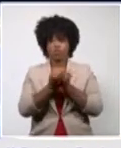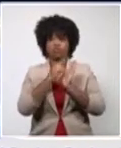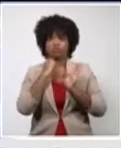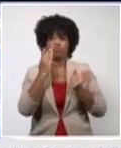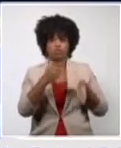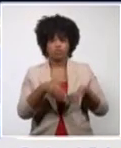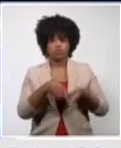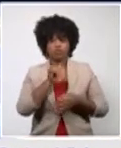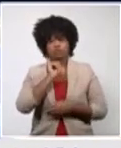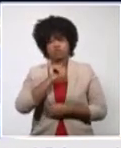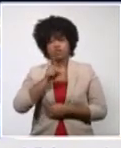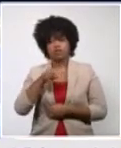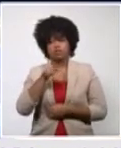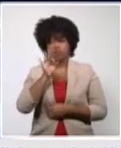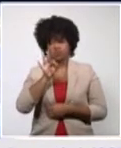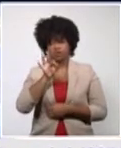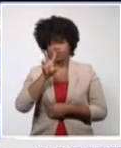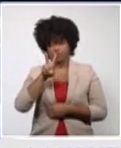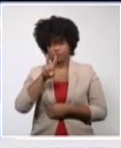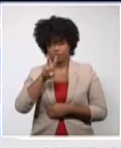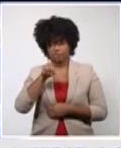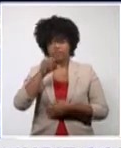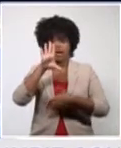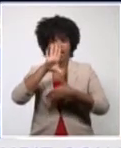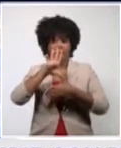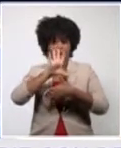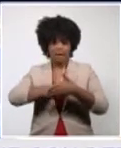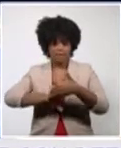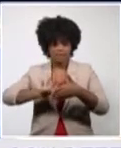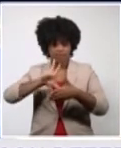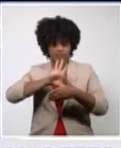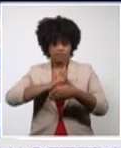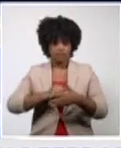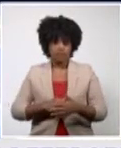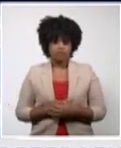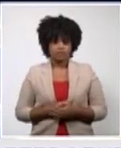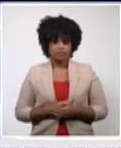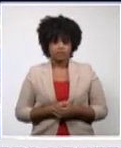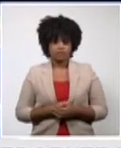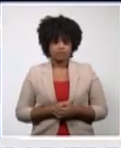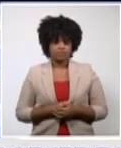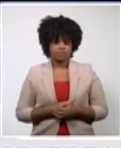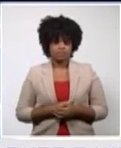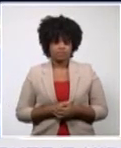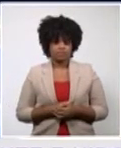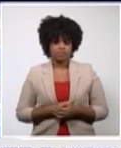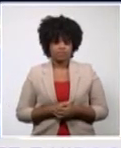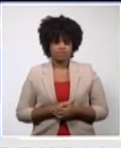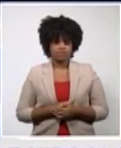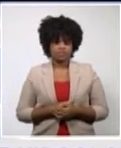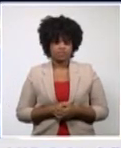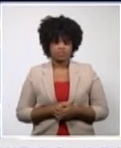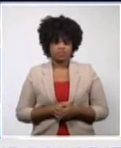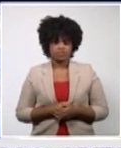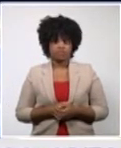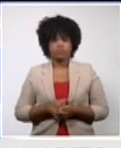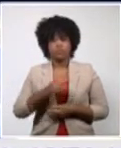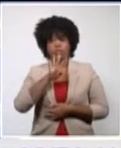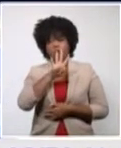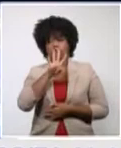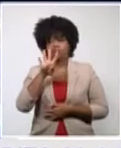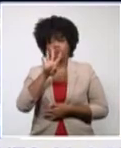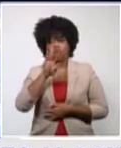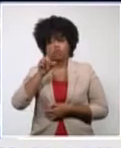and deceased cases. The lethality in the world. The at 6,82 and the cases of the region of the